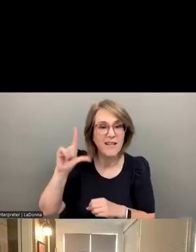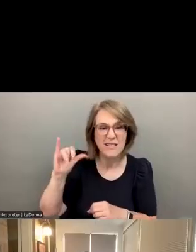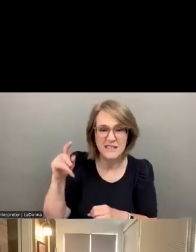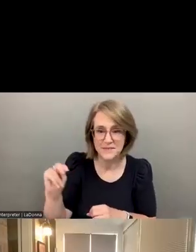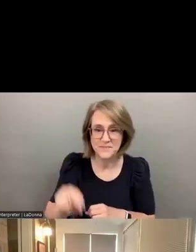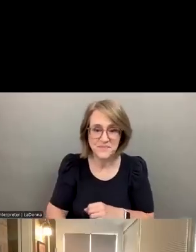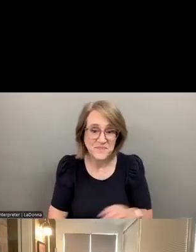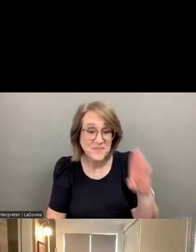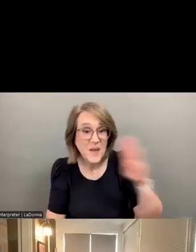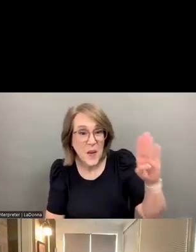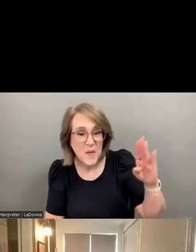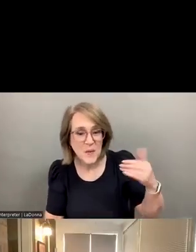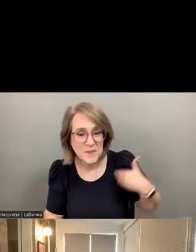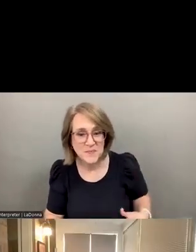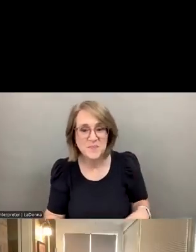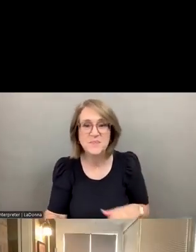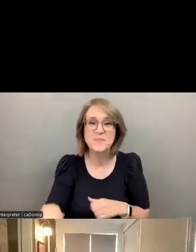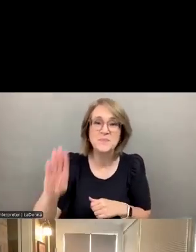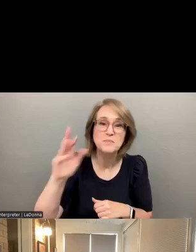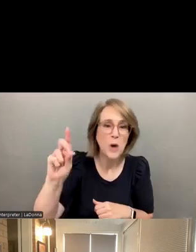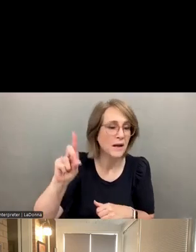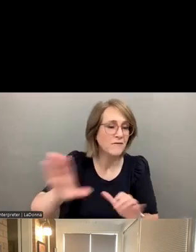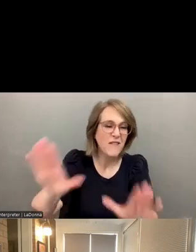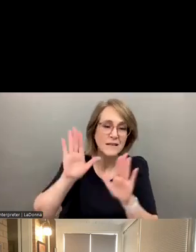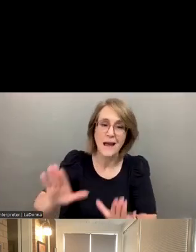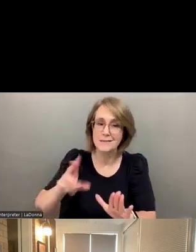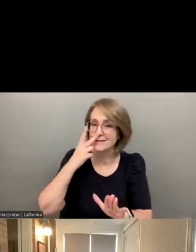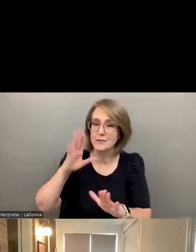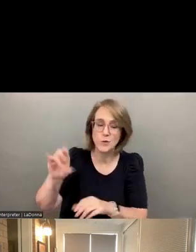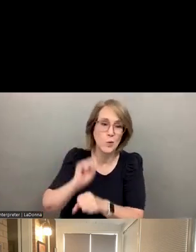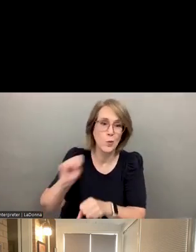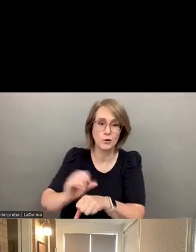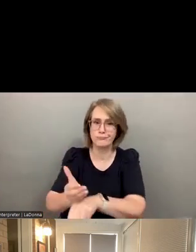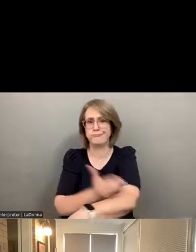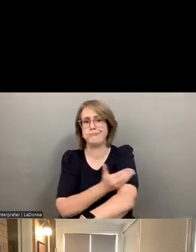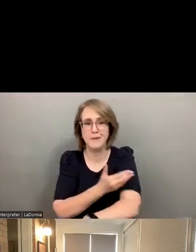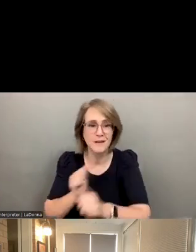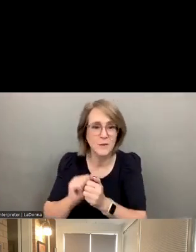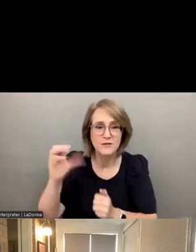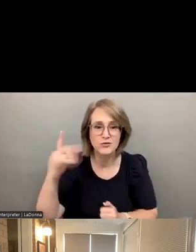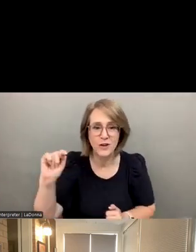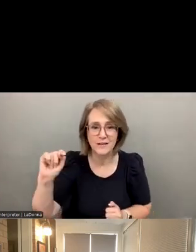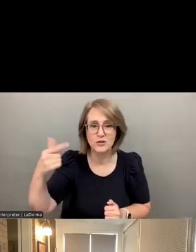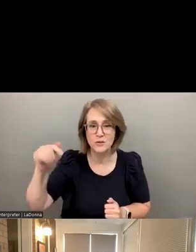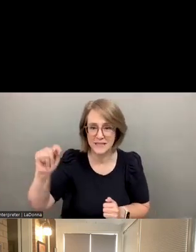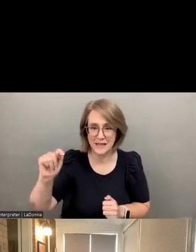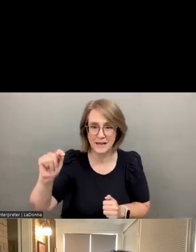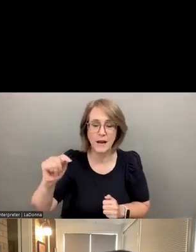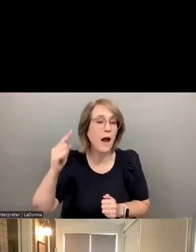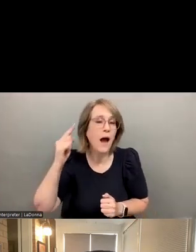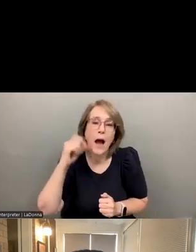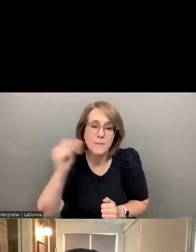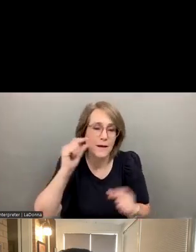Hey, everyone. Brad, fantastic to see what you're up to these days with ChatGPT. I think it's not